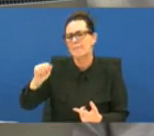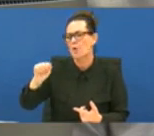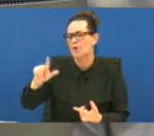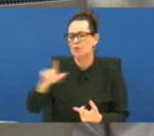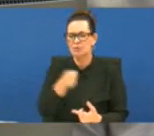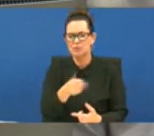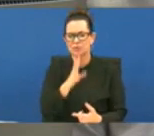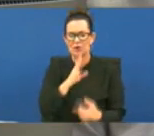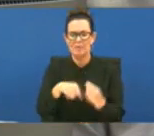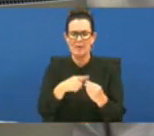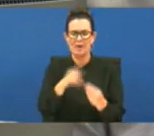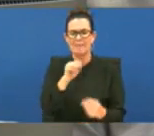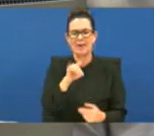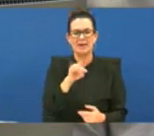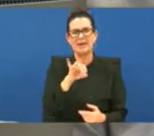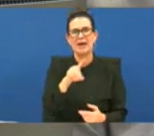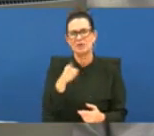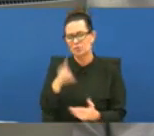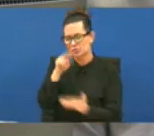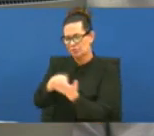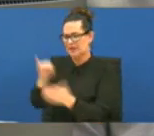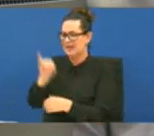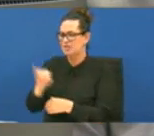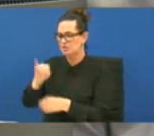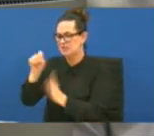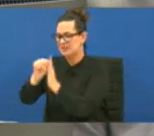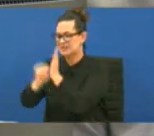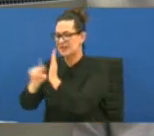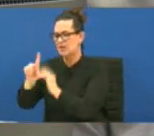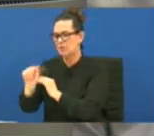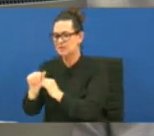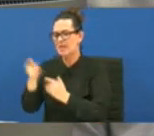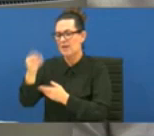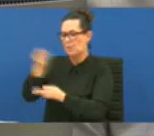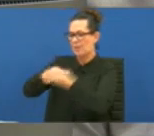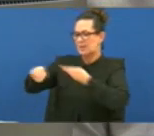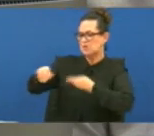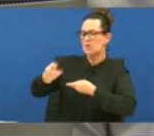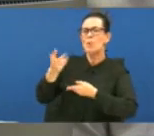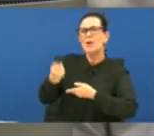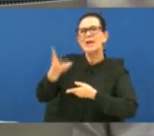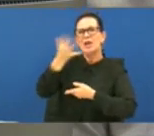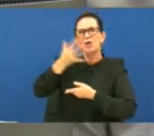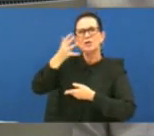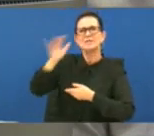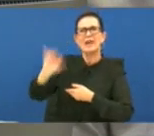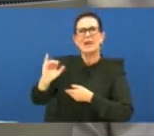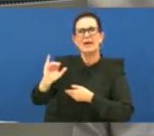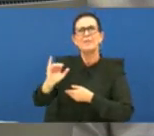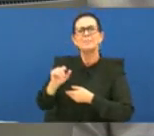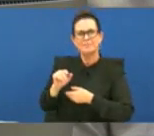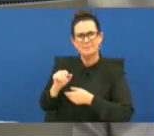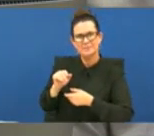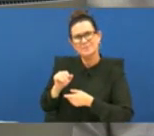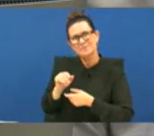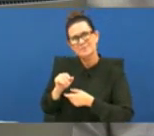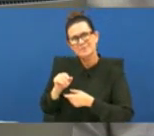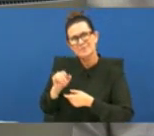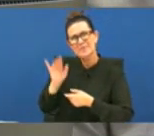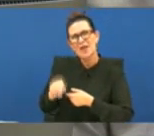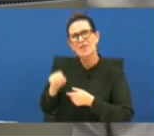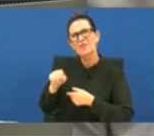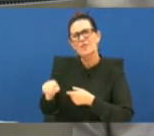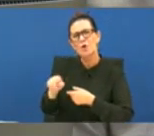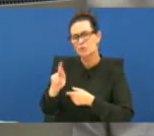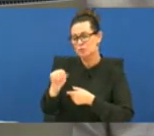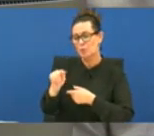rates if you look to insurance in the state of louisiana what medicaid reimbursements look like they're absolutely set by an actuary but those rates are